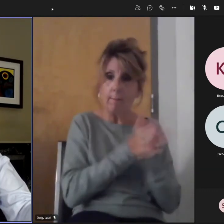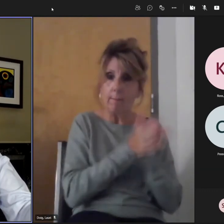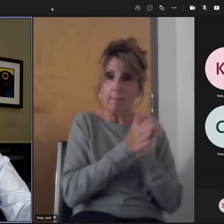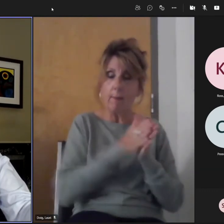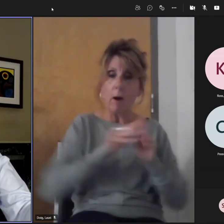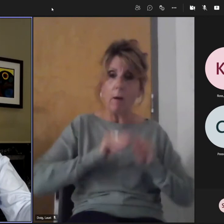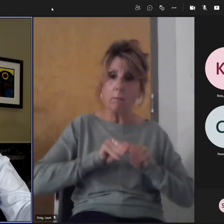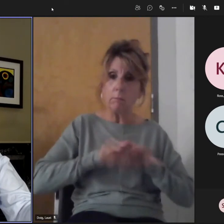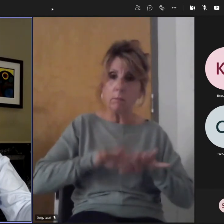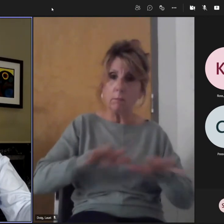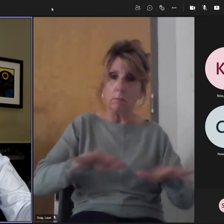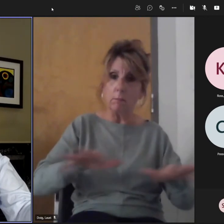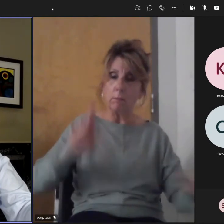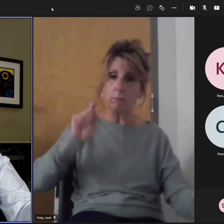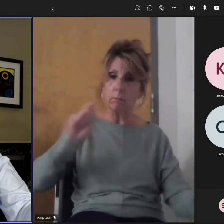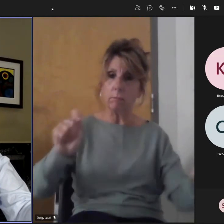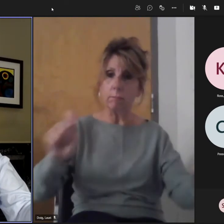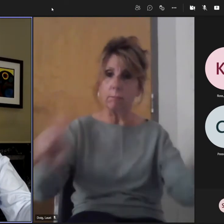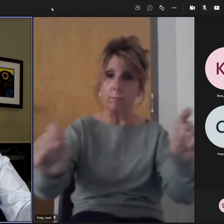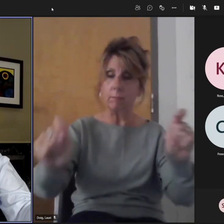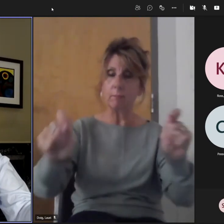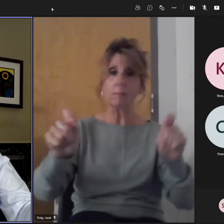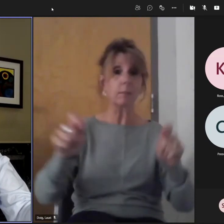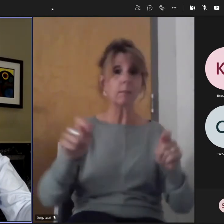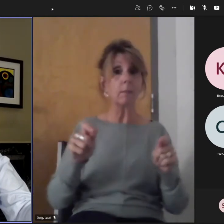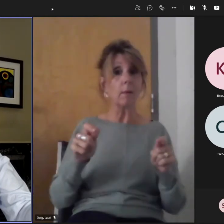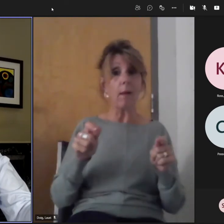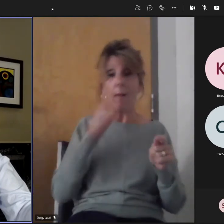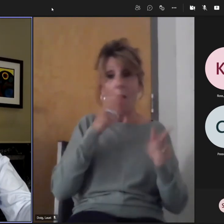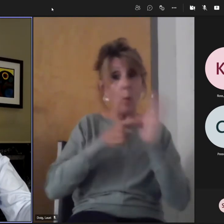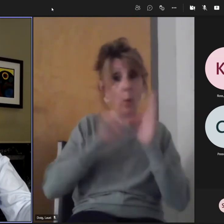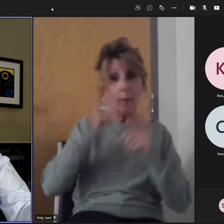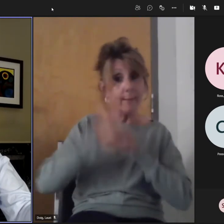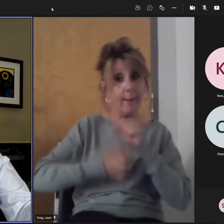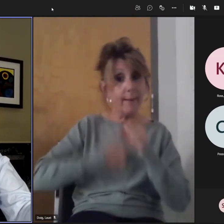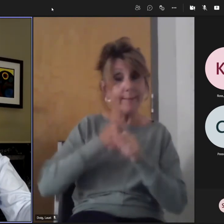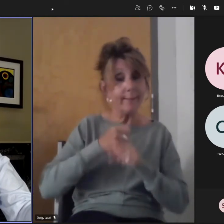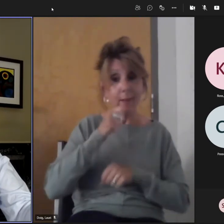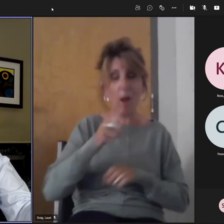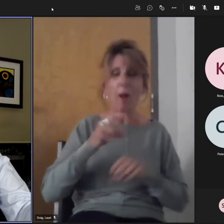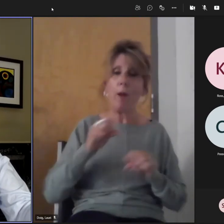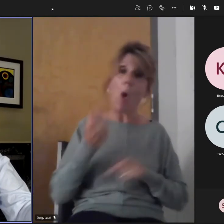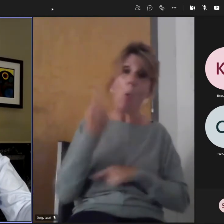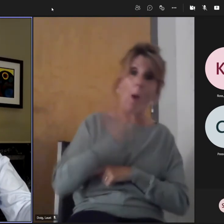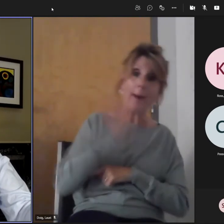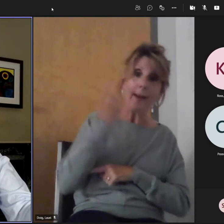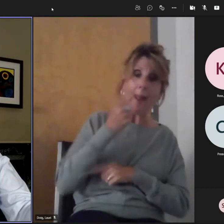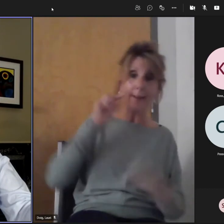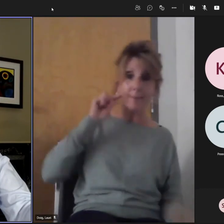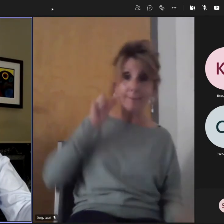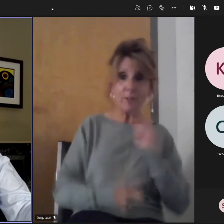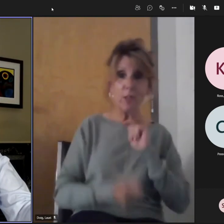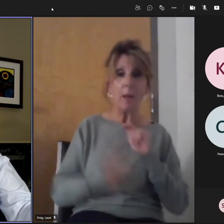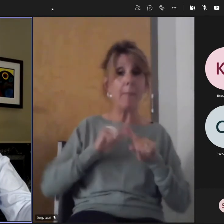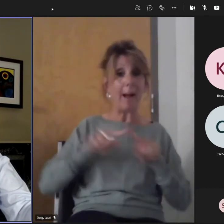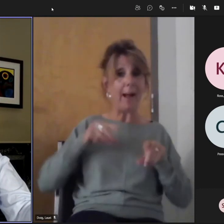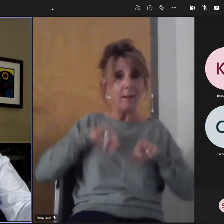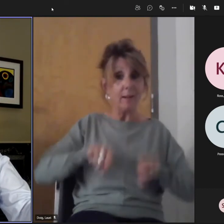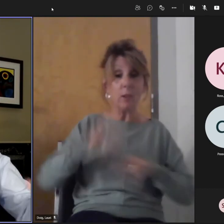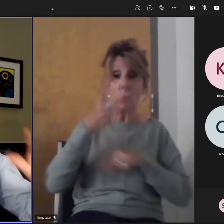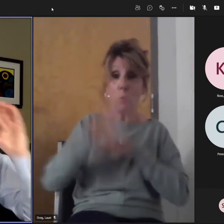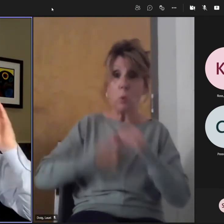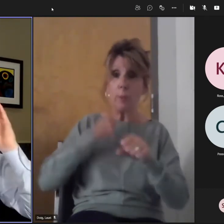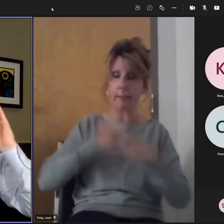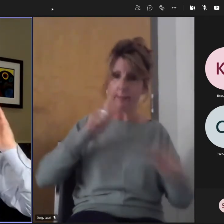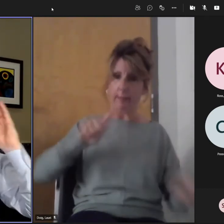although it can't be done overnight, it doesn't take a decade, you can do a lot in two years. We've seen it and